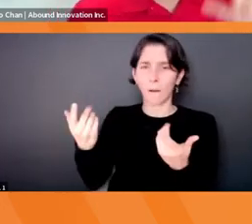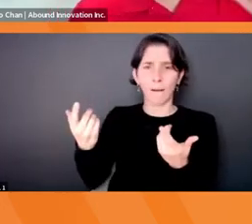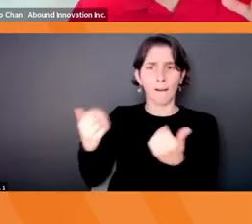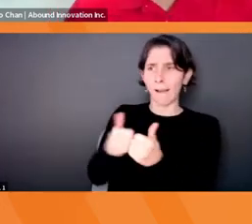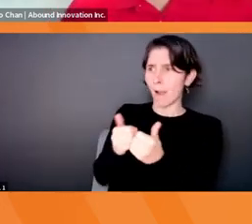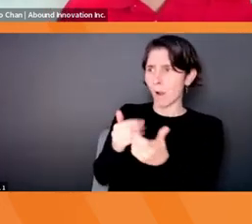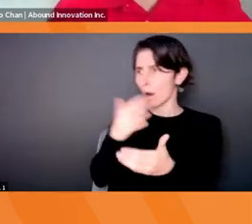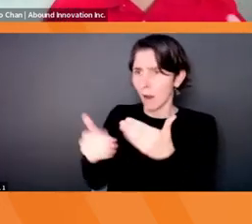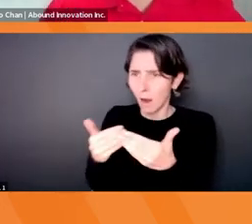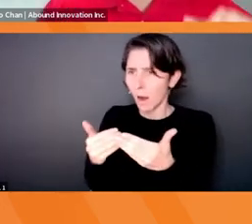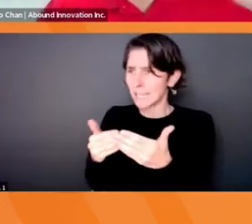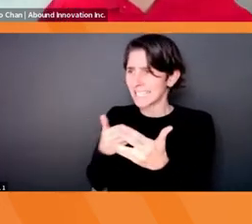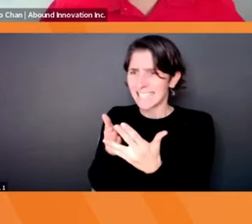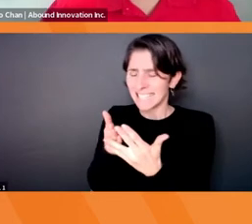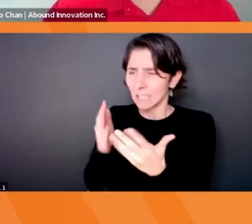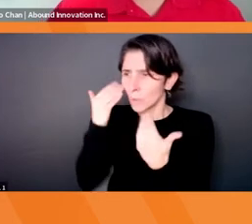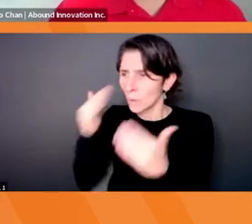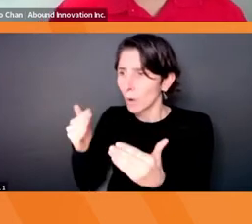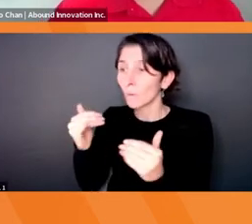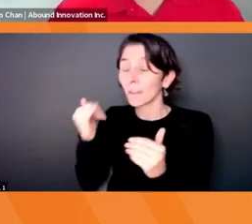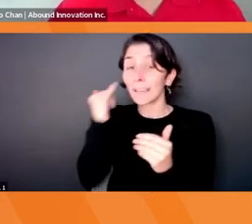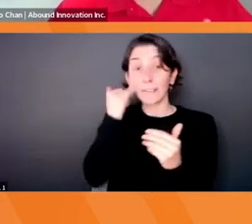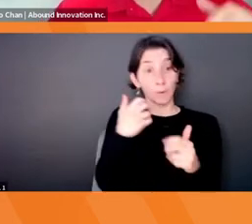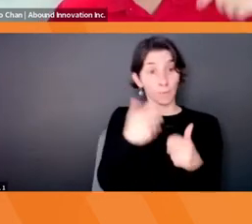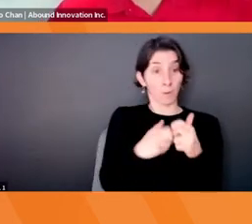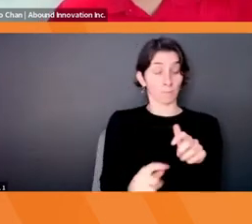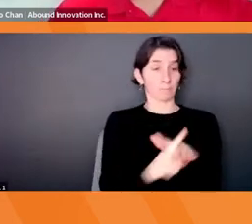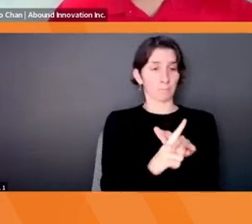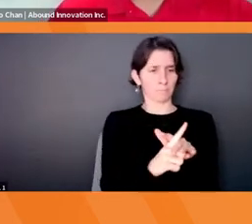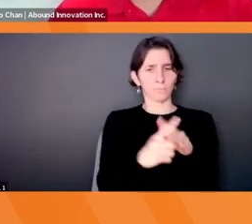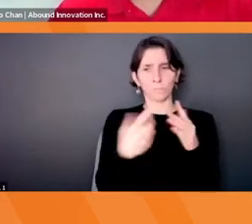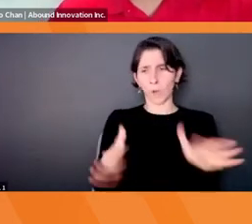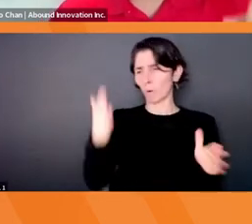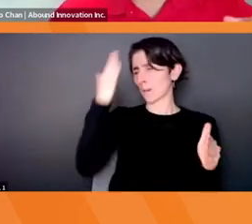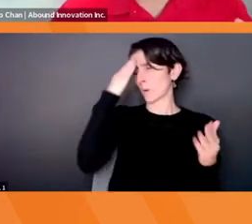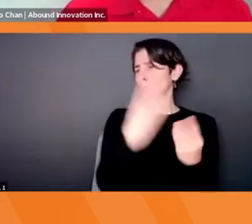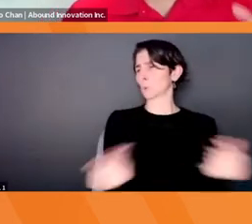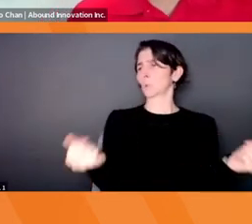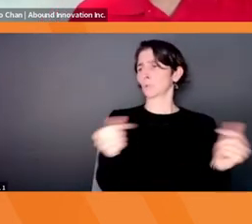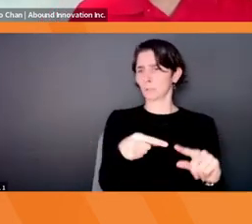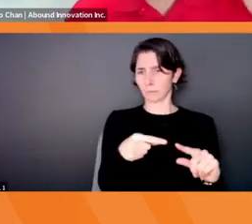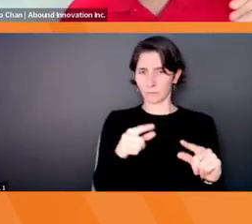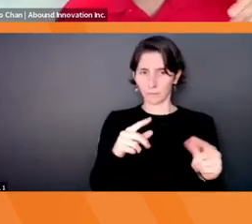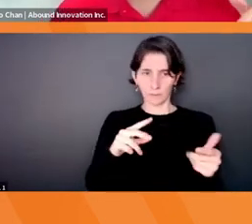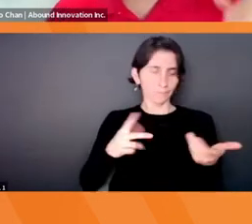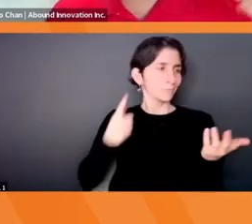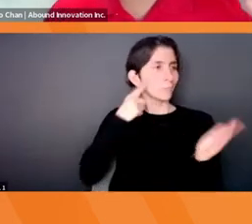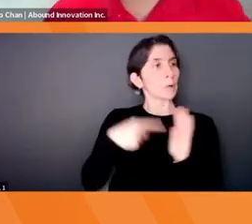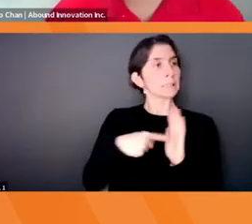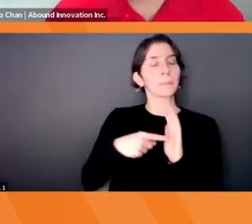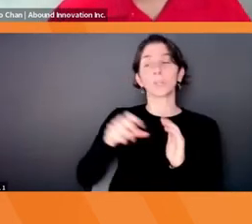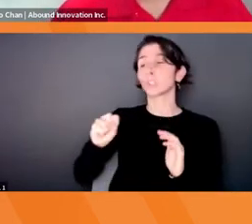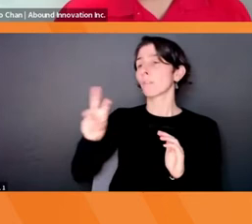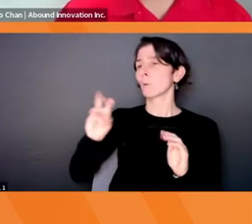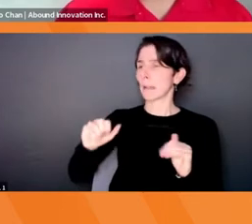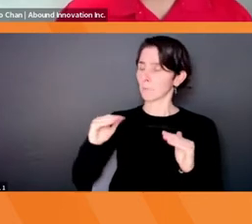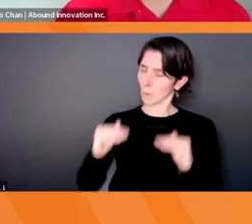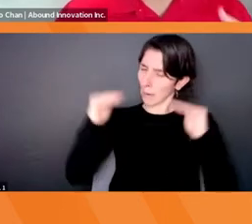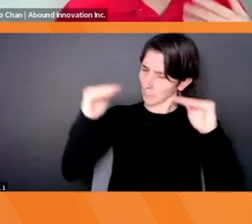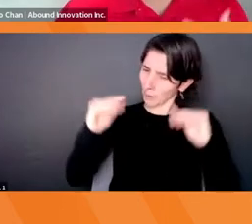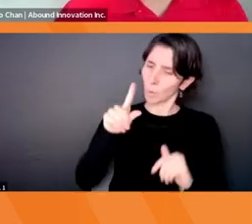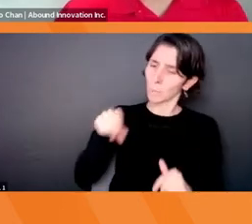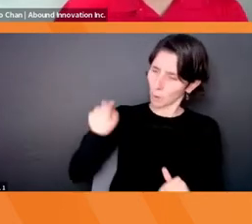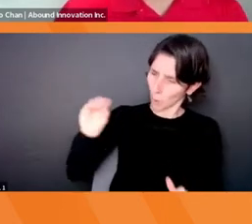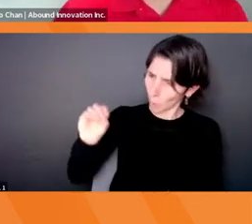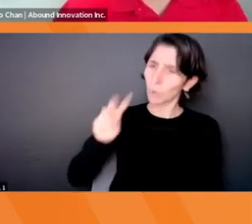unknown. So if you know the solution to the problem that you have and you're like, I just need to upgrade software from 1.0 to 2.0, you don't need